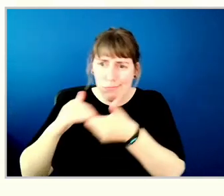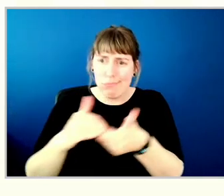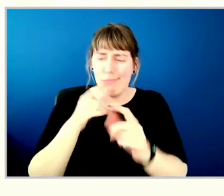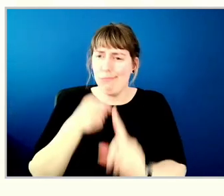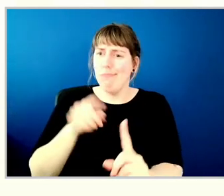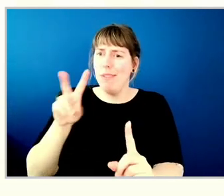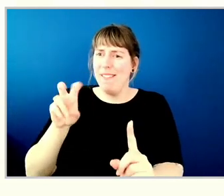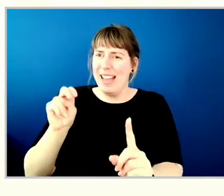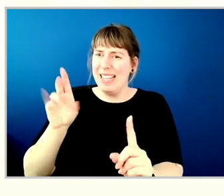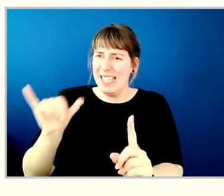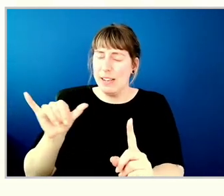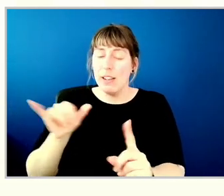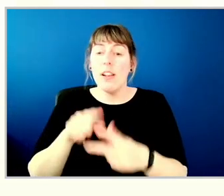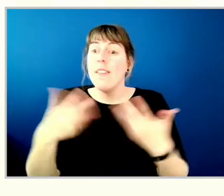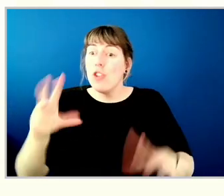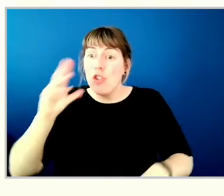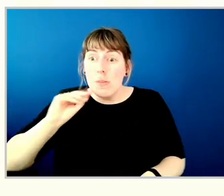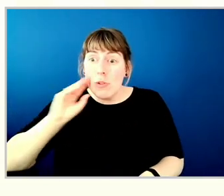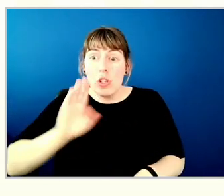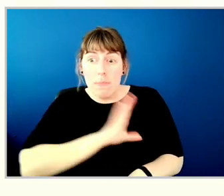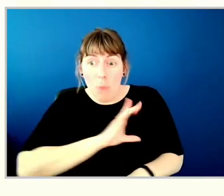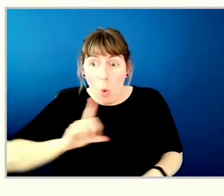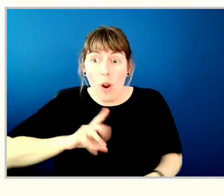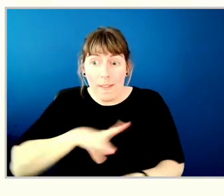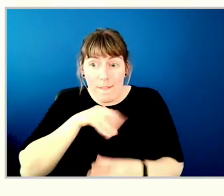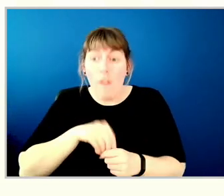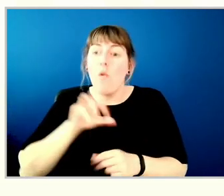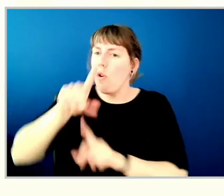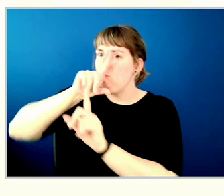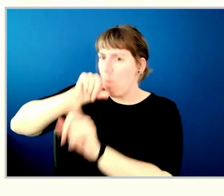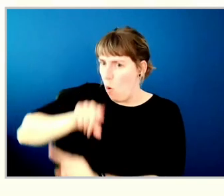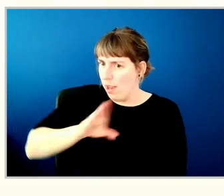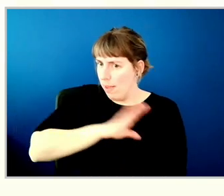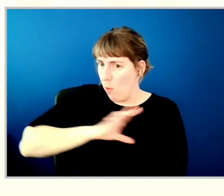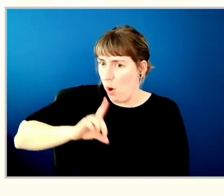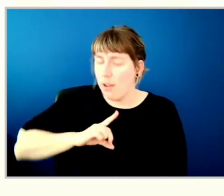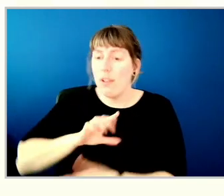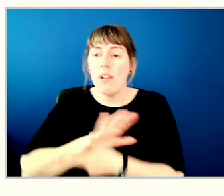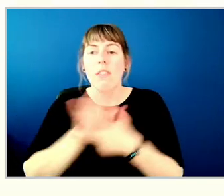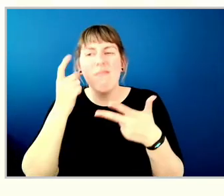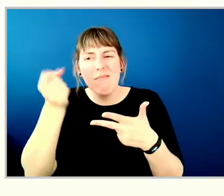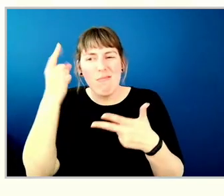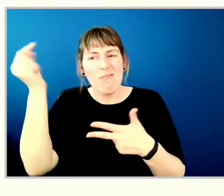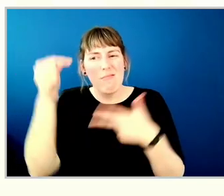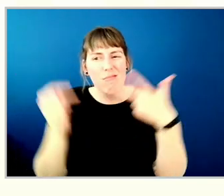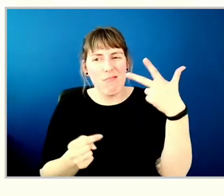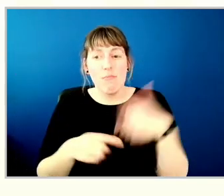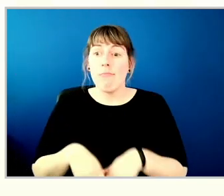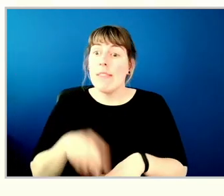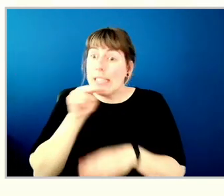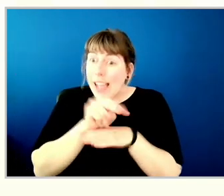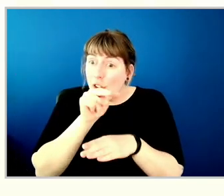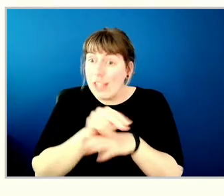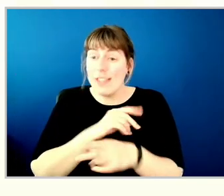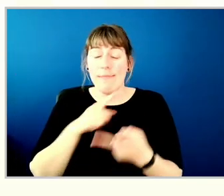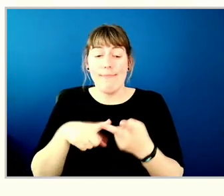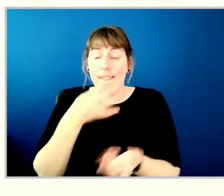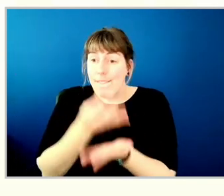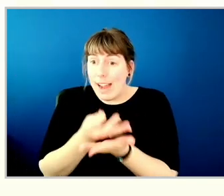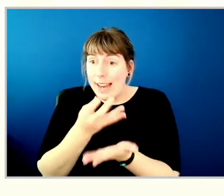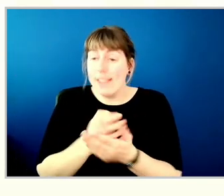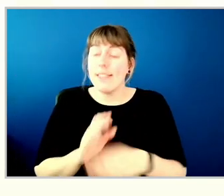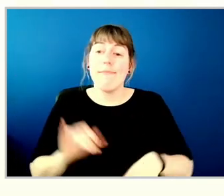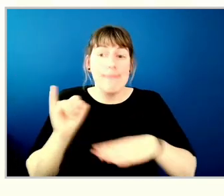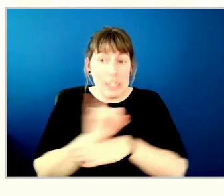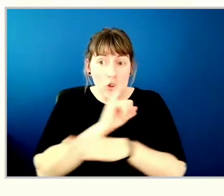experience serving on a board or reporting to a board, understanding any of the following governance, finance, industry,